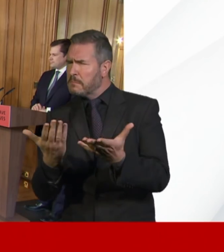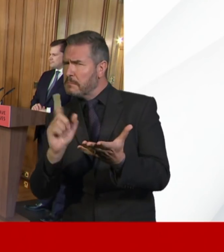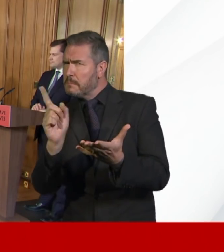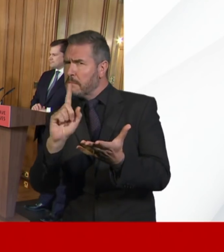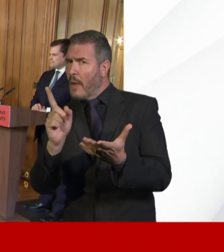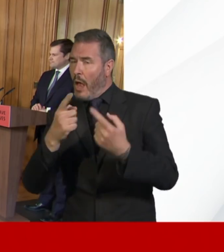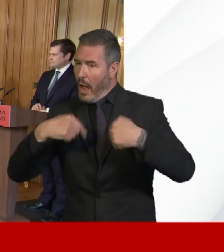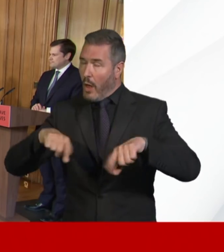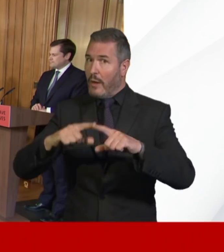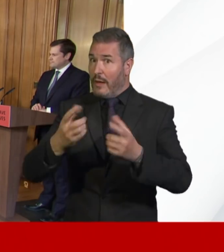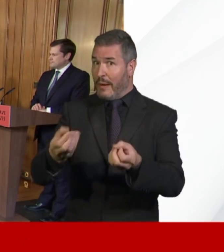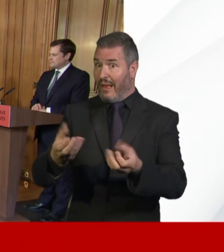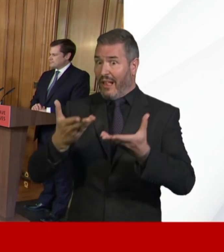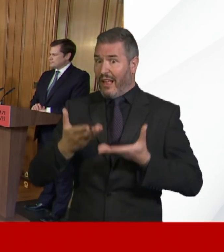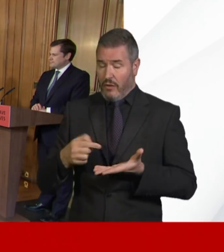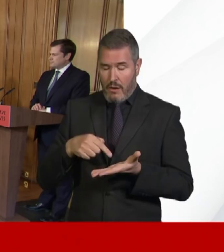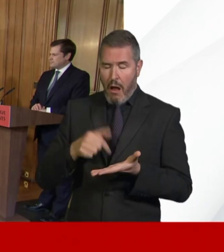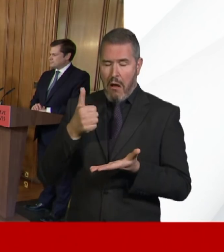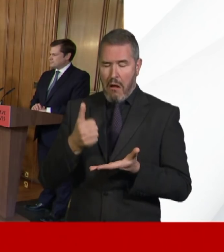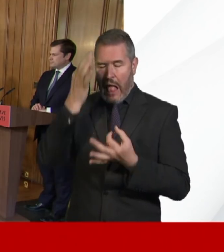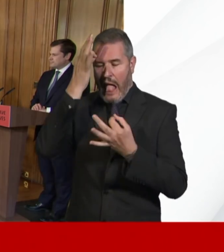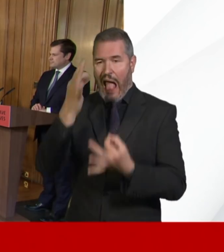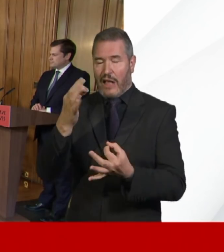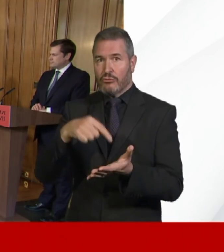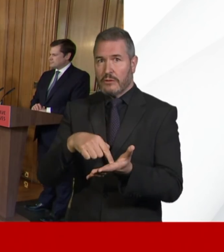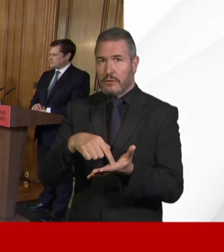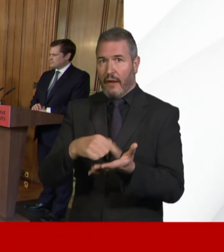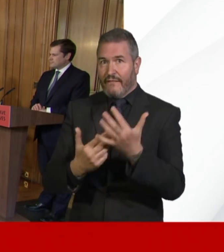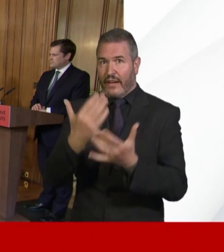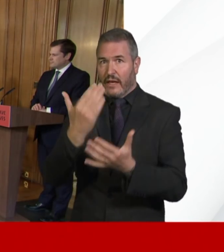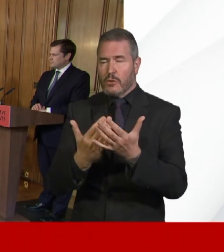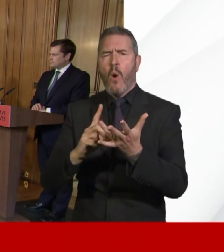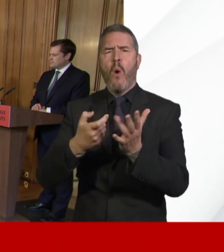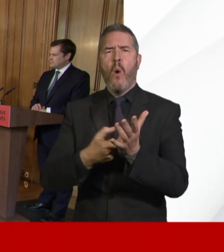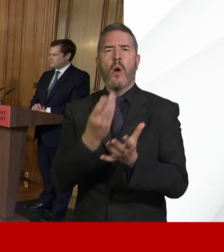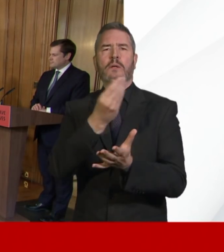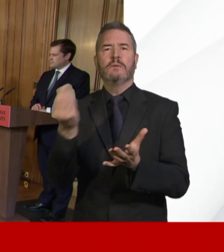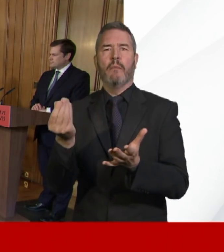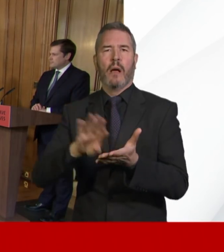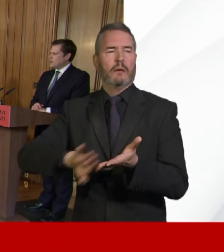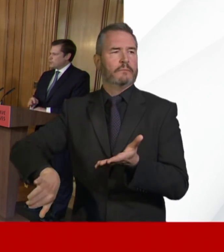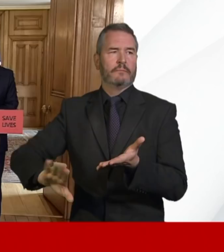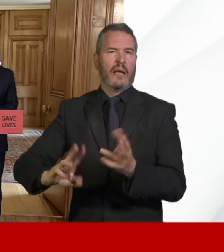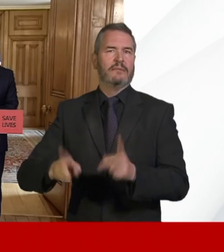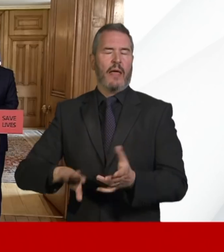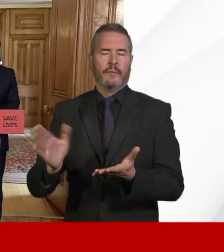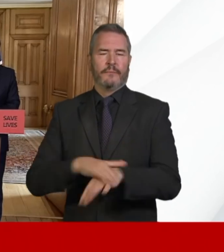are we being given accurate, up-to-date figures on the numbers who have died?